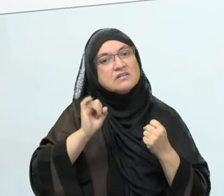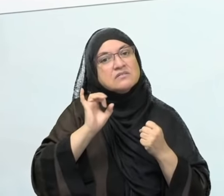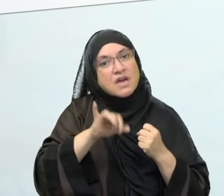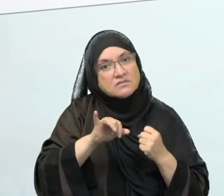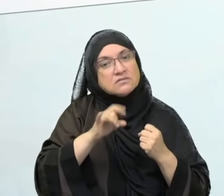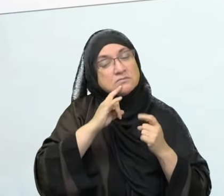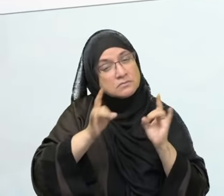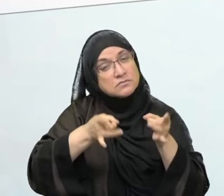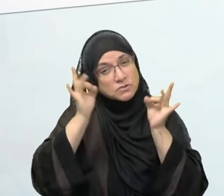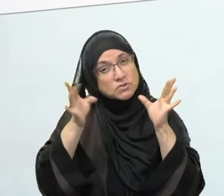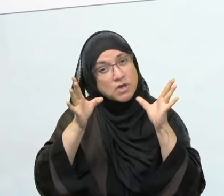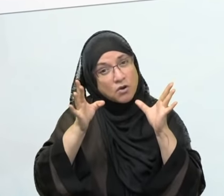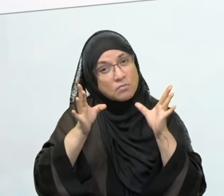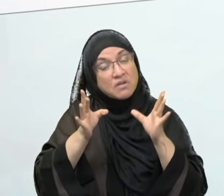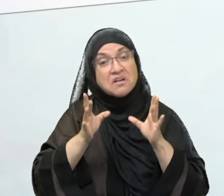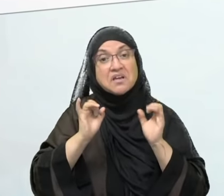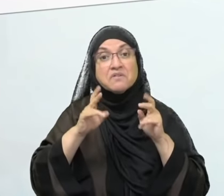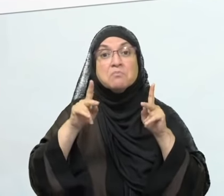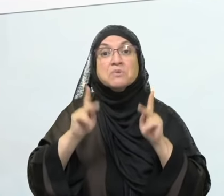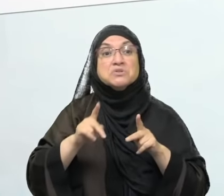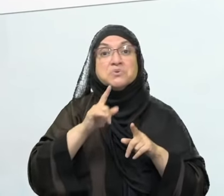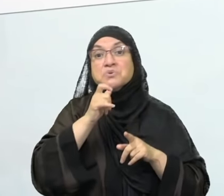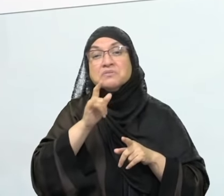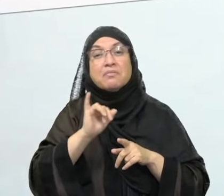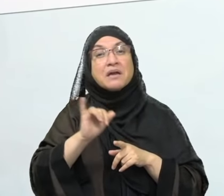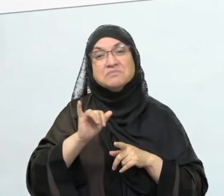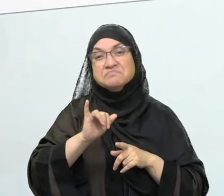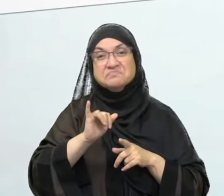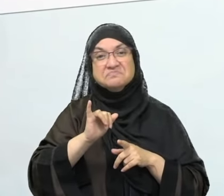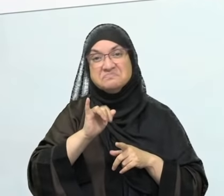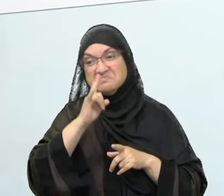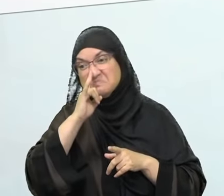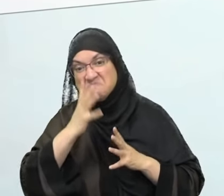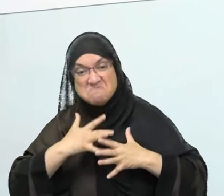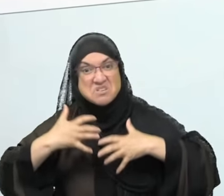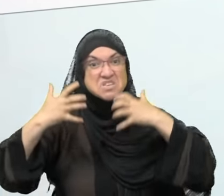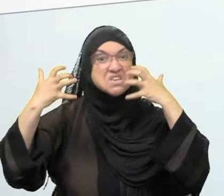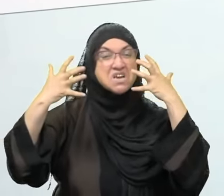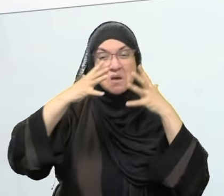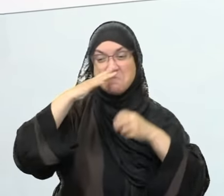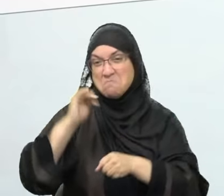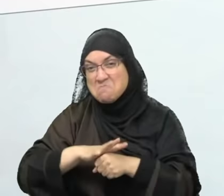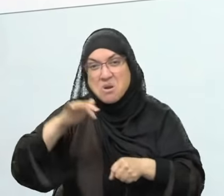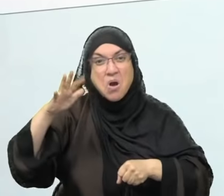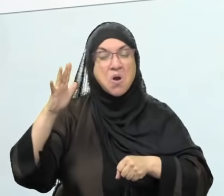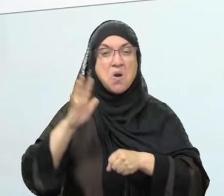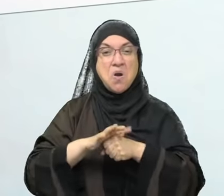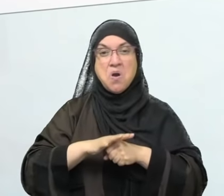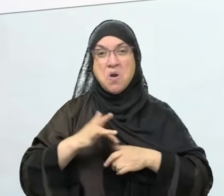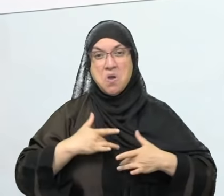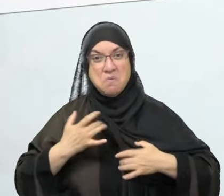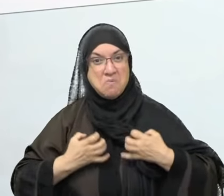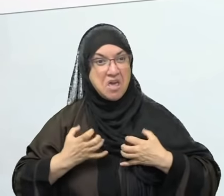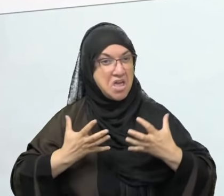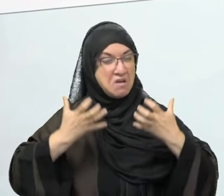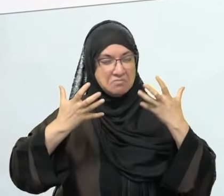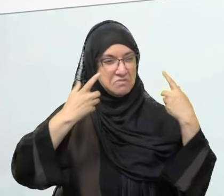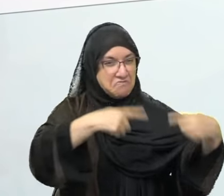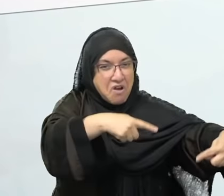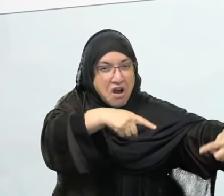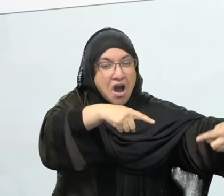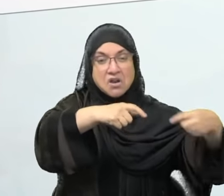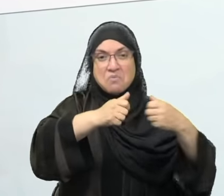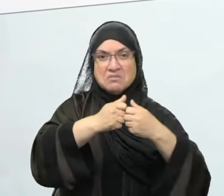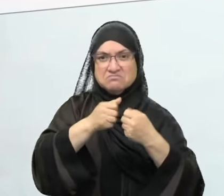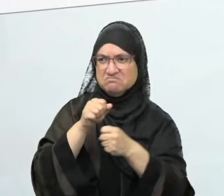person who becomes belligerent when they get into an argument. All of these go back to